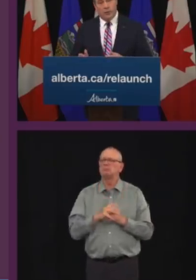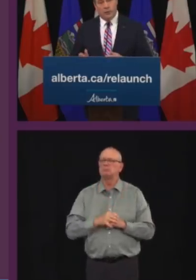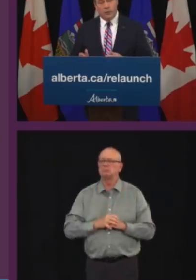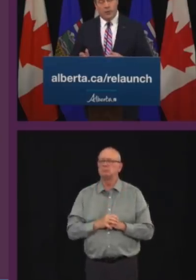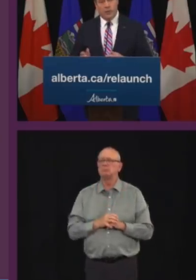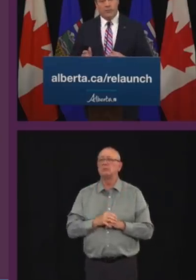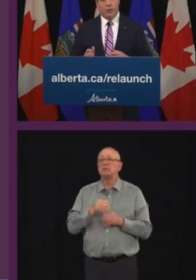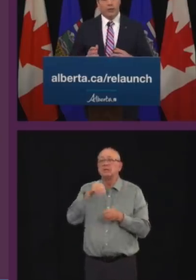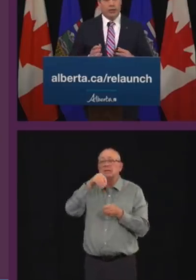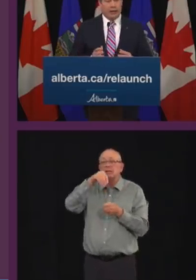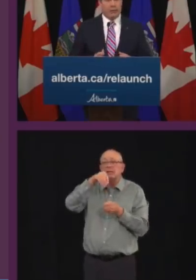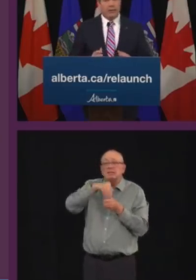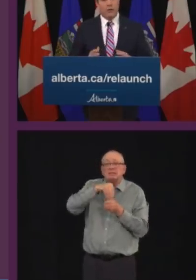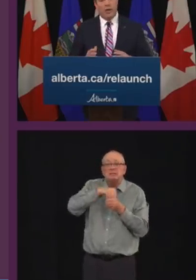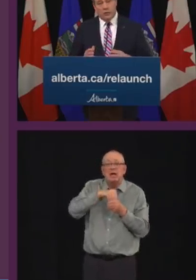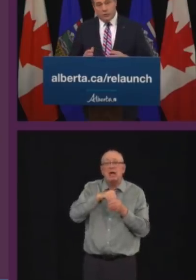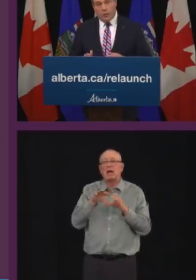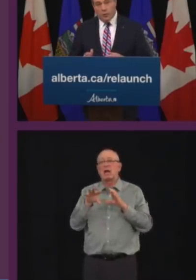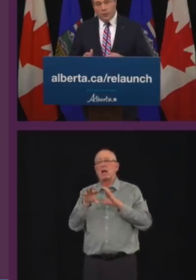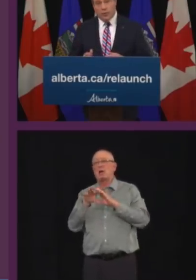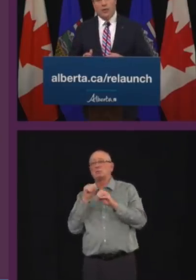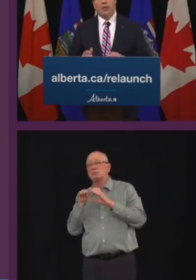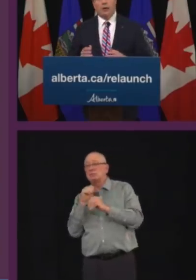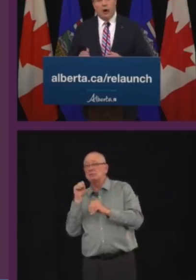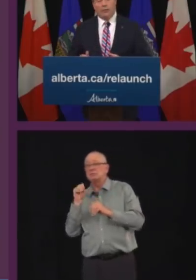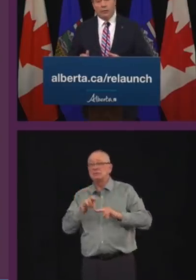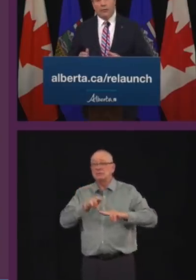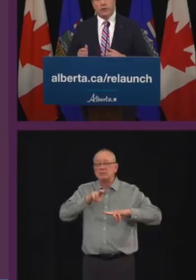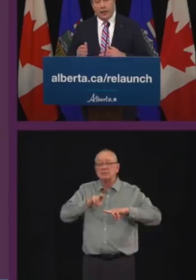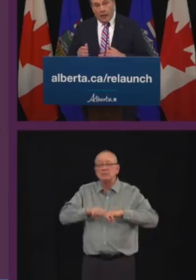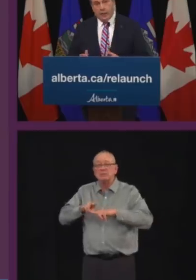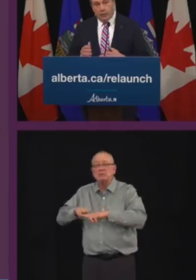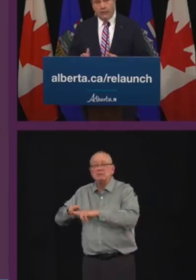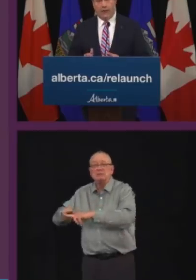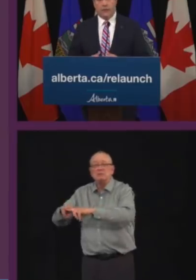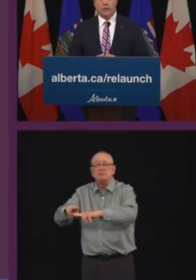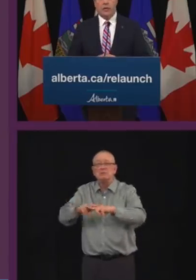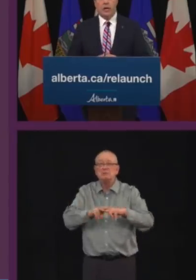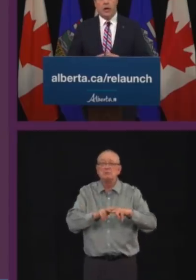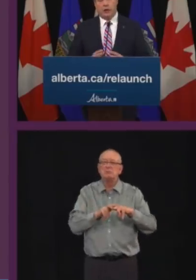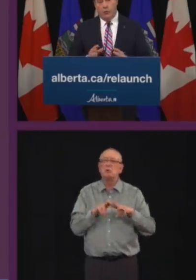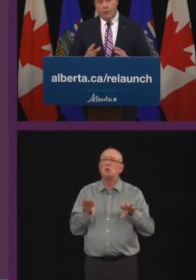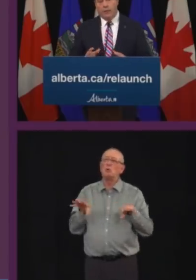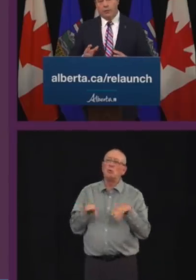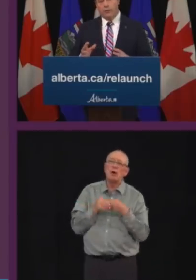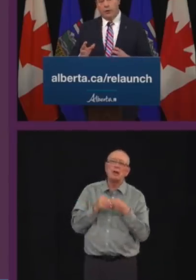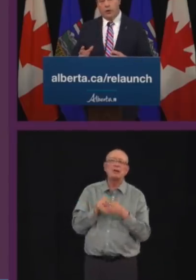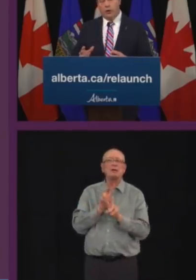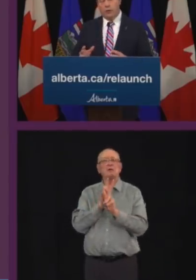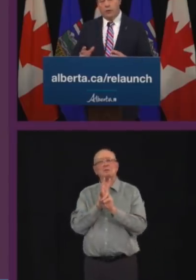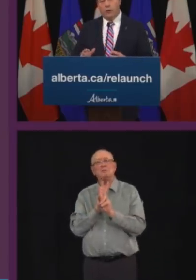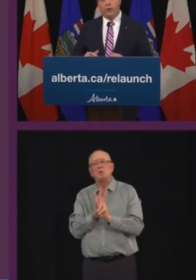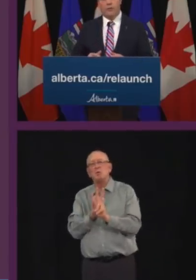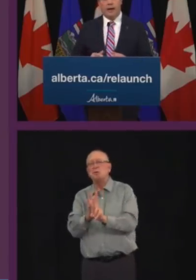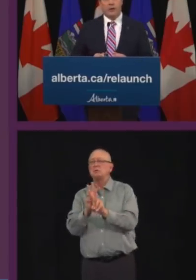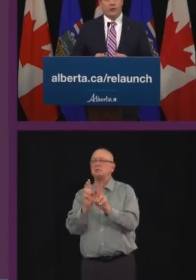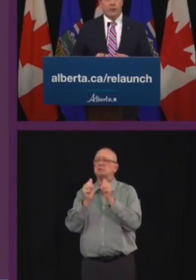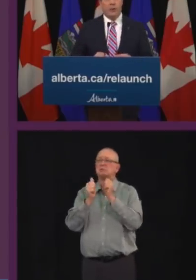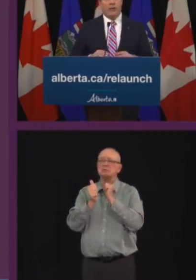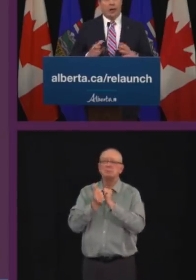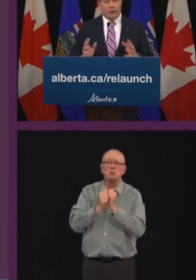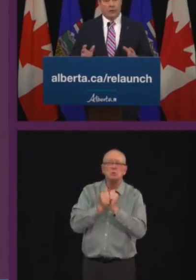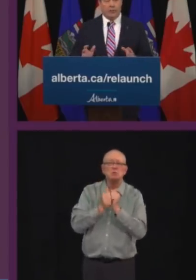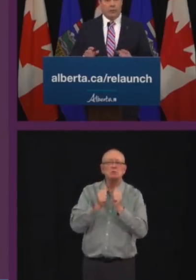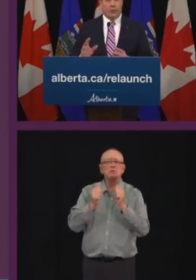ceremonies plus entertainment and sports conferences and other events will be able to occur with a